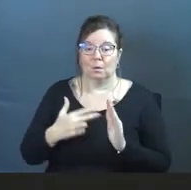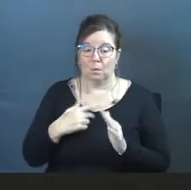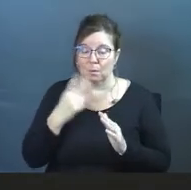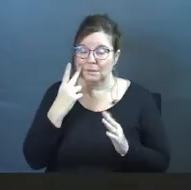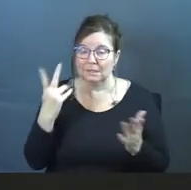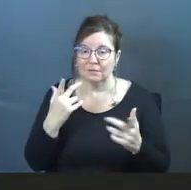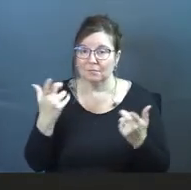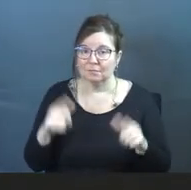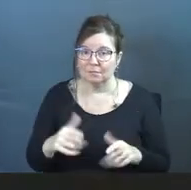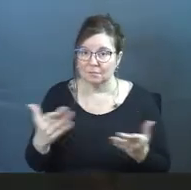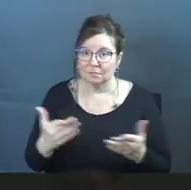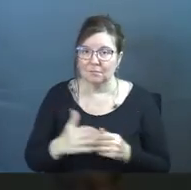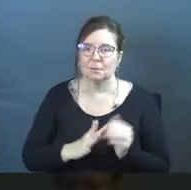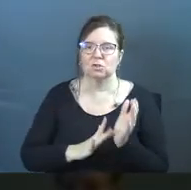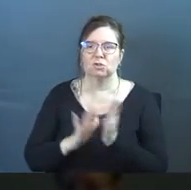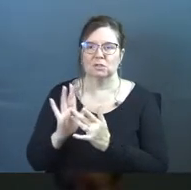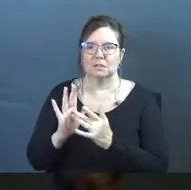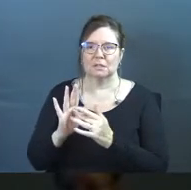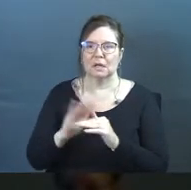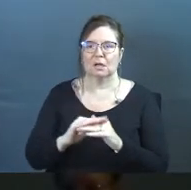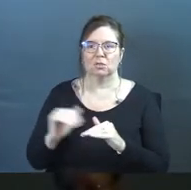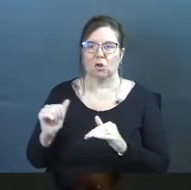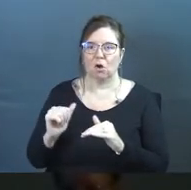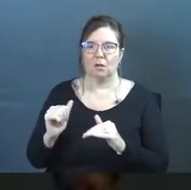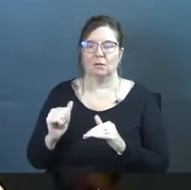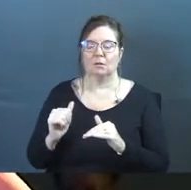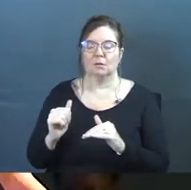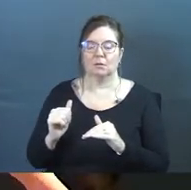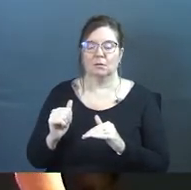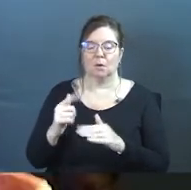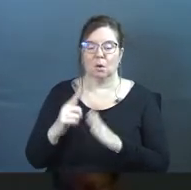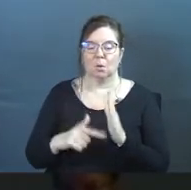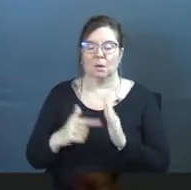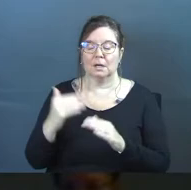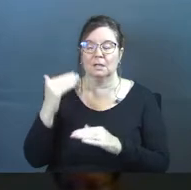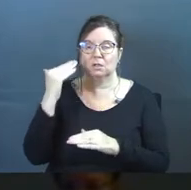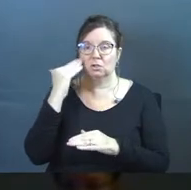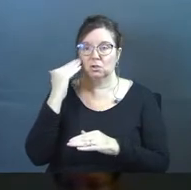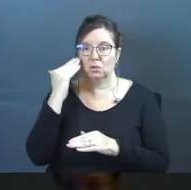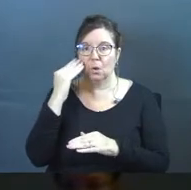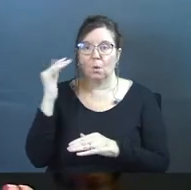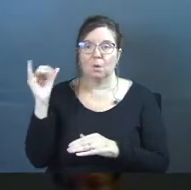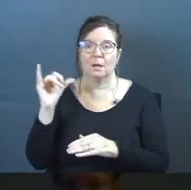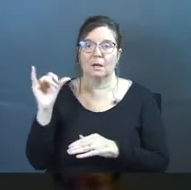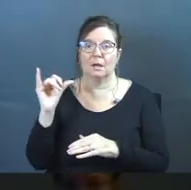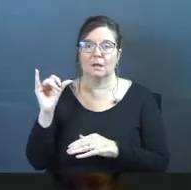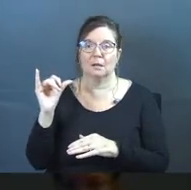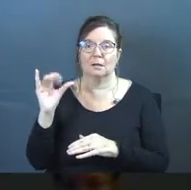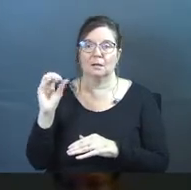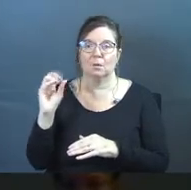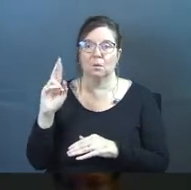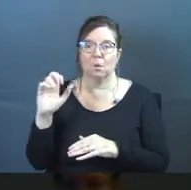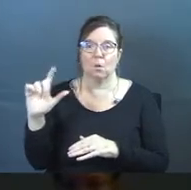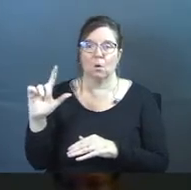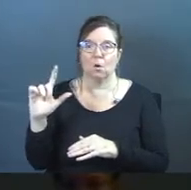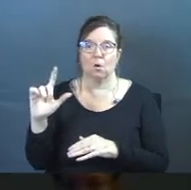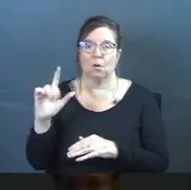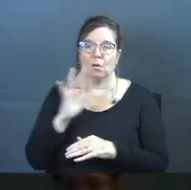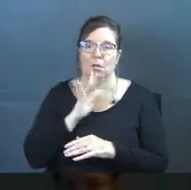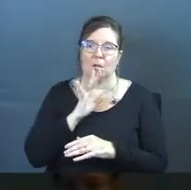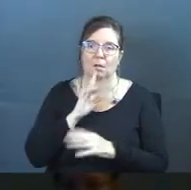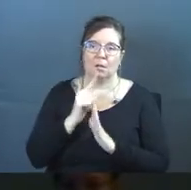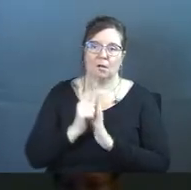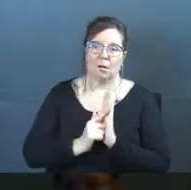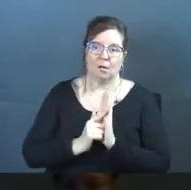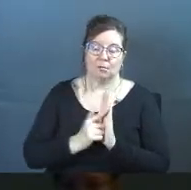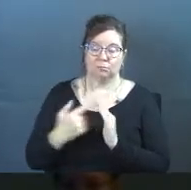seeing taking place here? Jesus is calling out what is known as oral law. So up